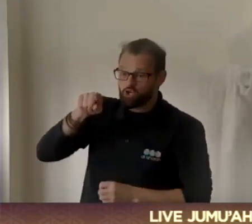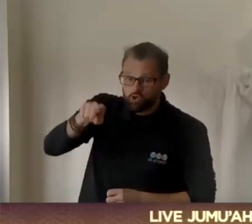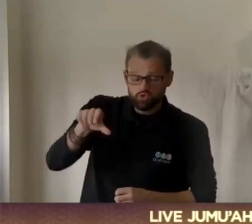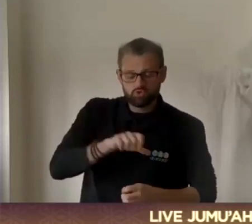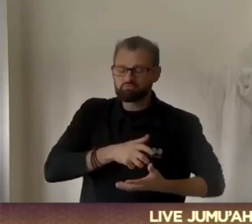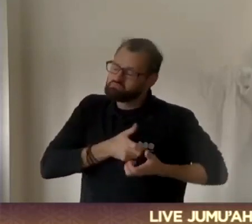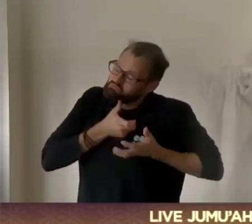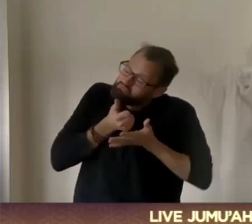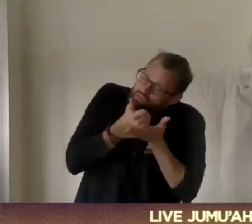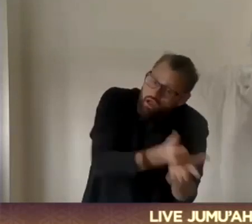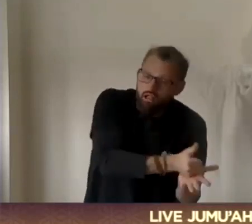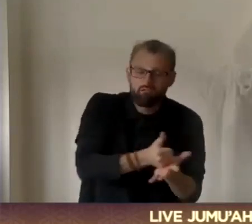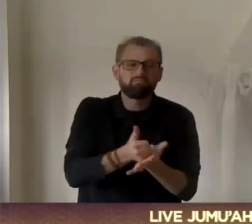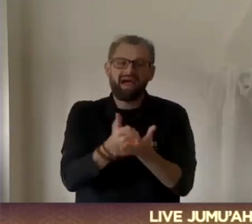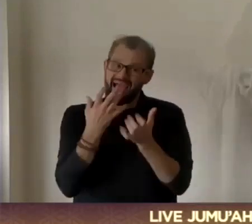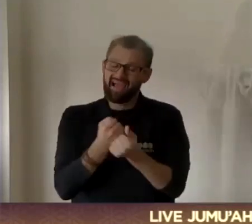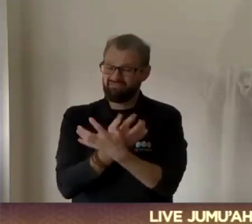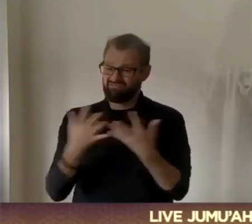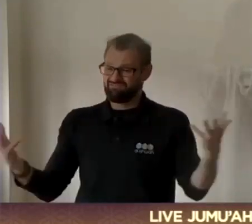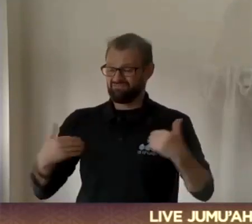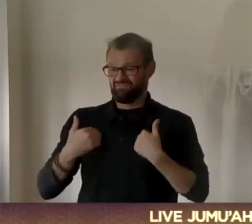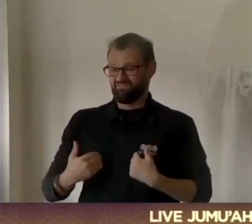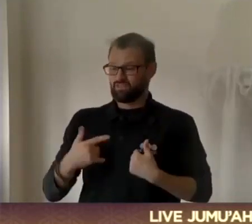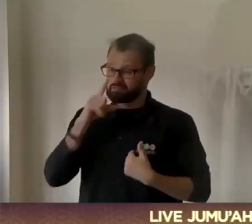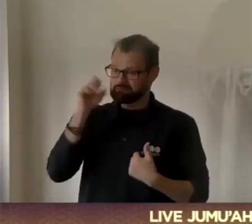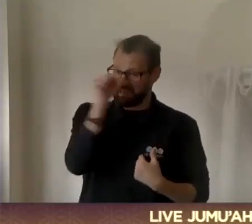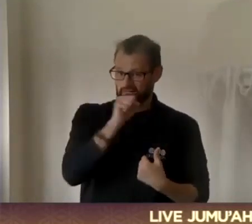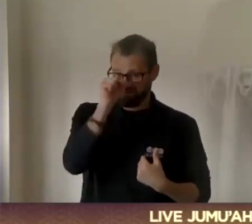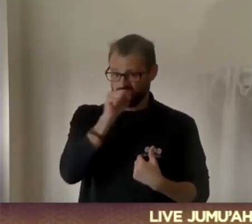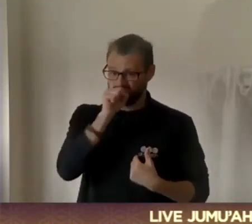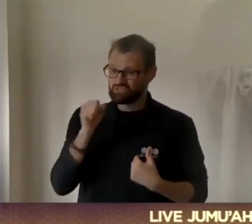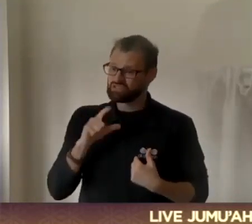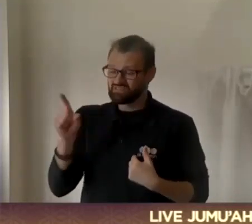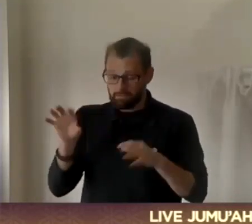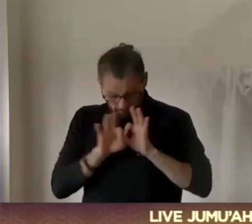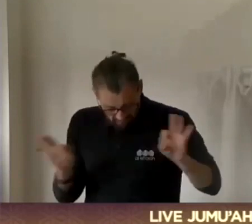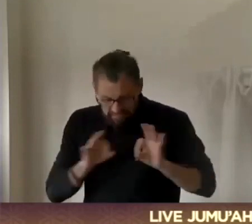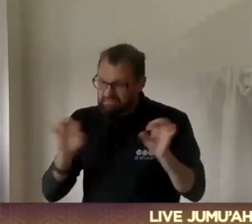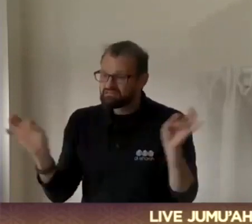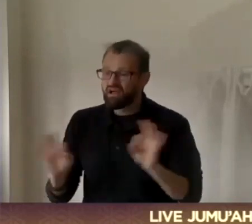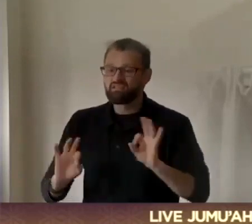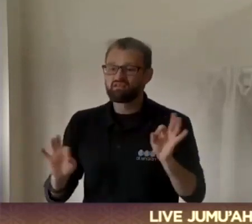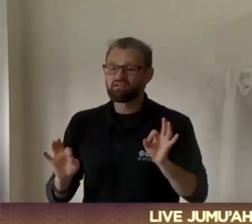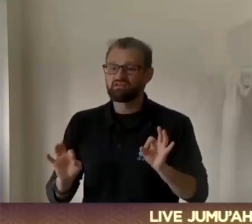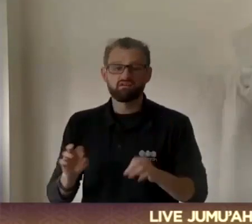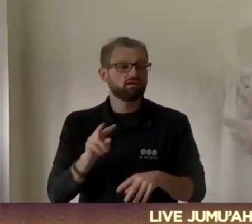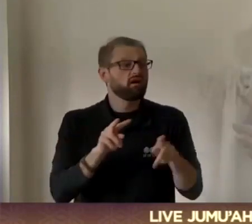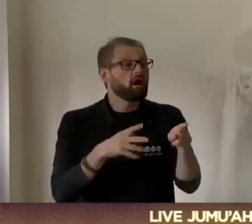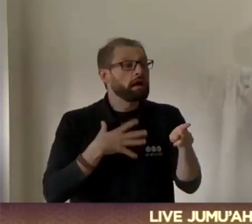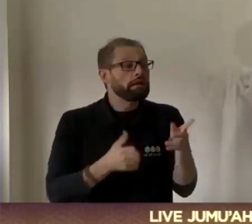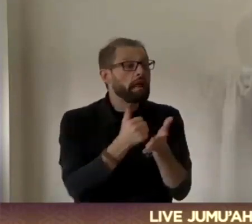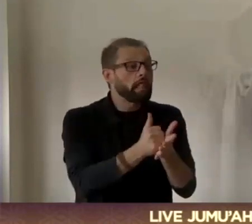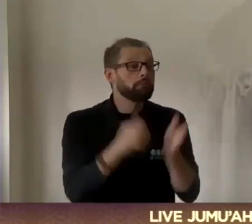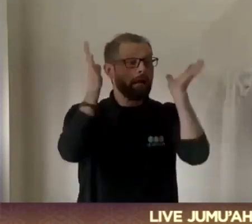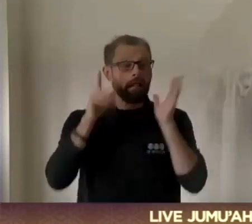Many of us are selfish. That's why we don't see the peace. That's why we are not at peace. We look at others and we run away. We look at someone